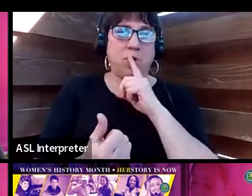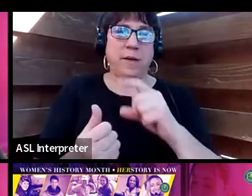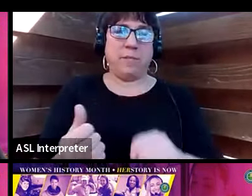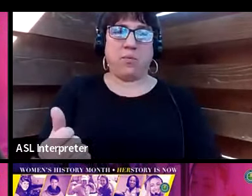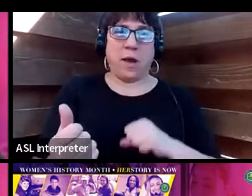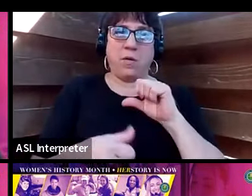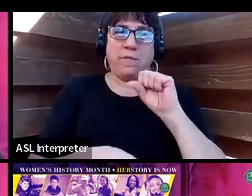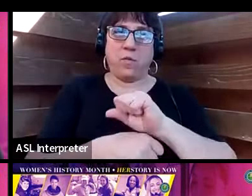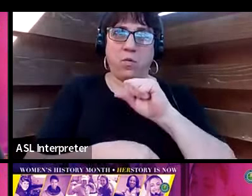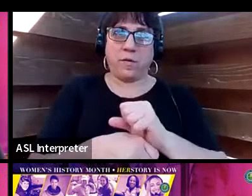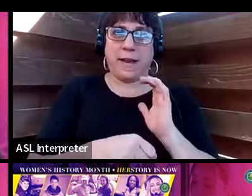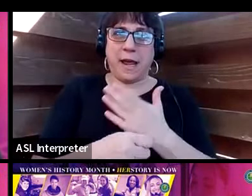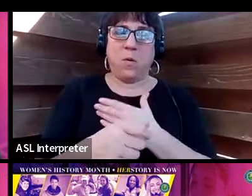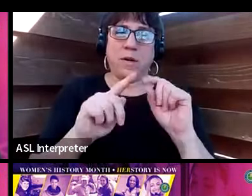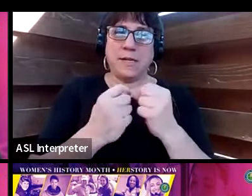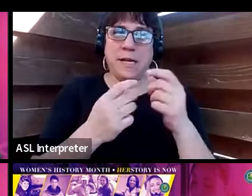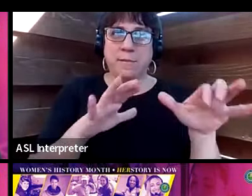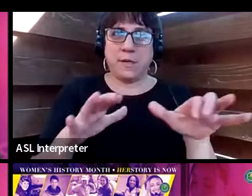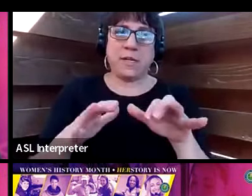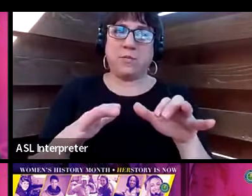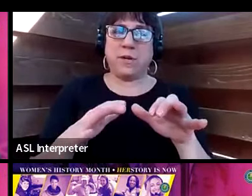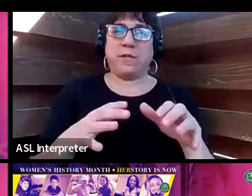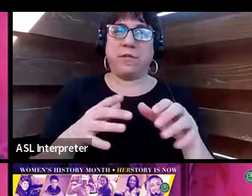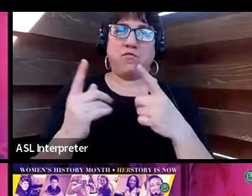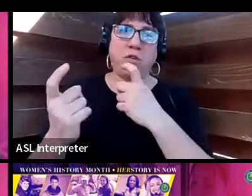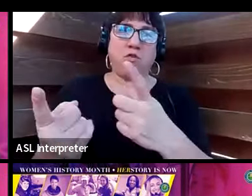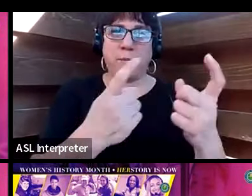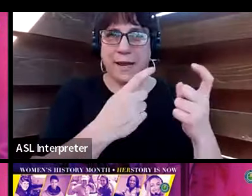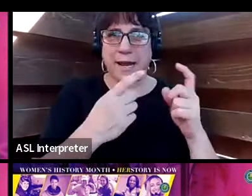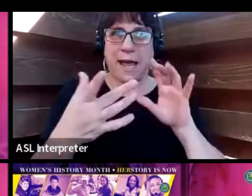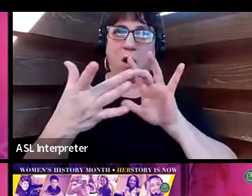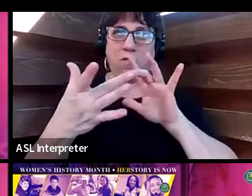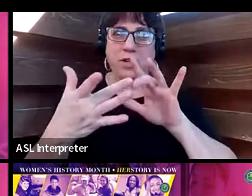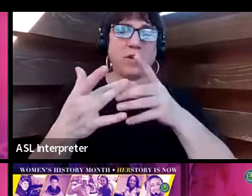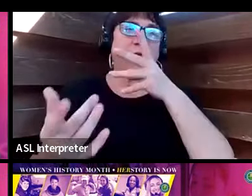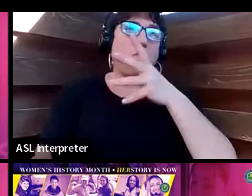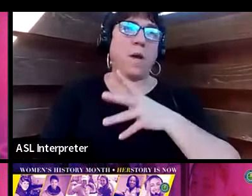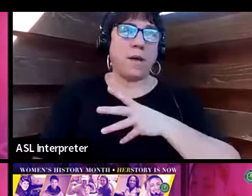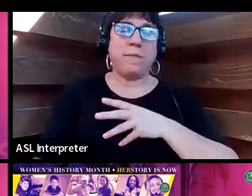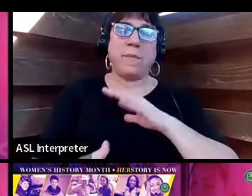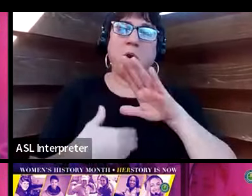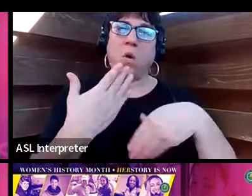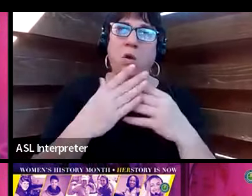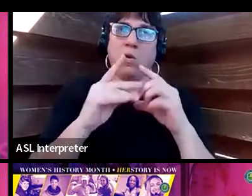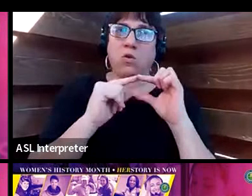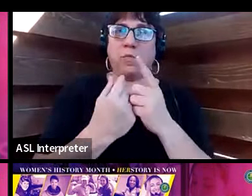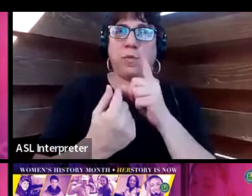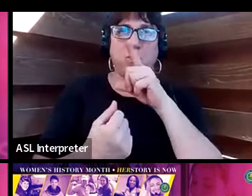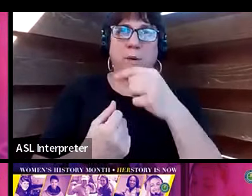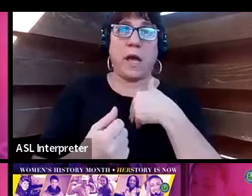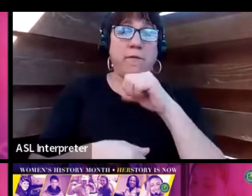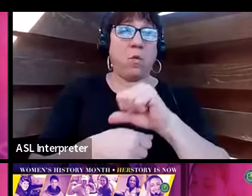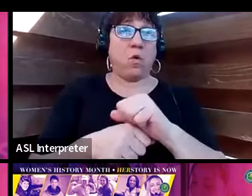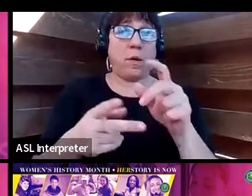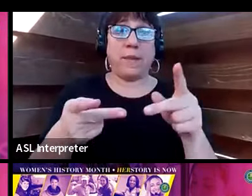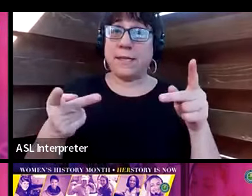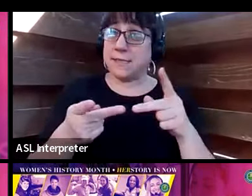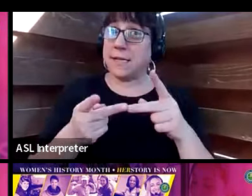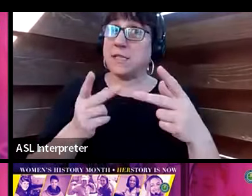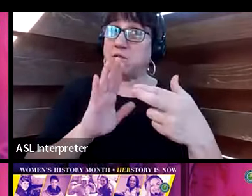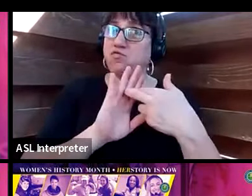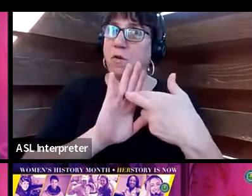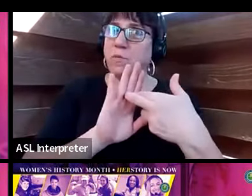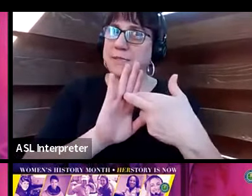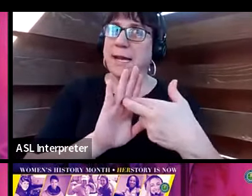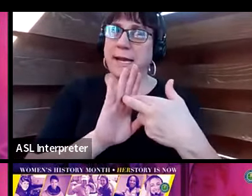of the work that our team does in recruitment and outreach of not just women, but all groups to ensure we have a workplace that is representative